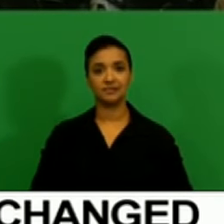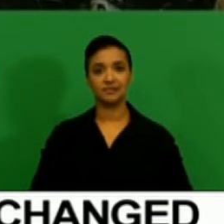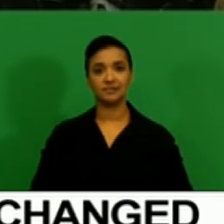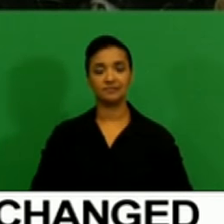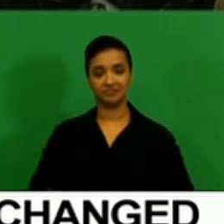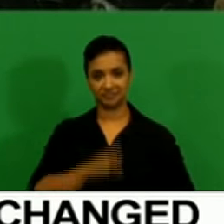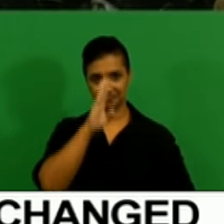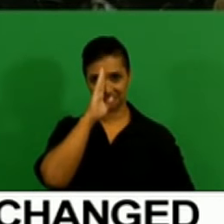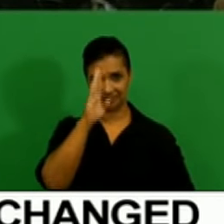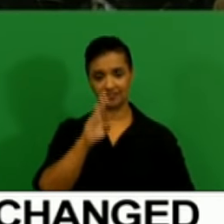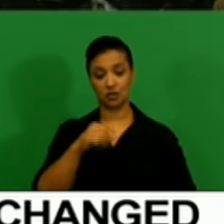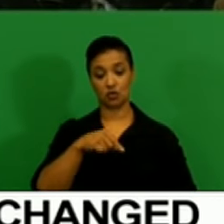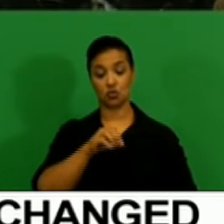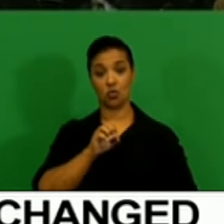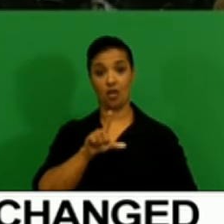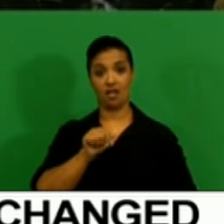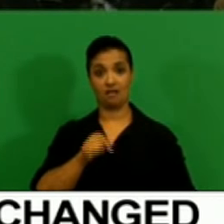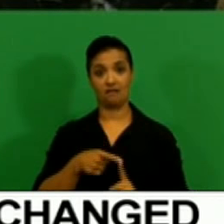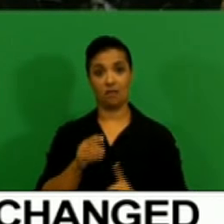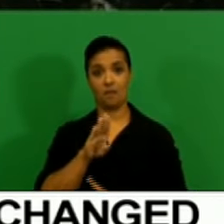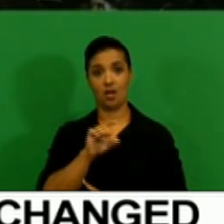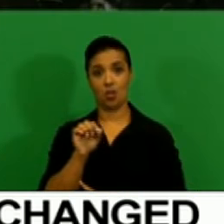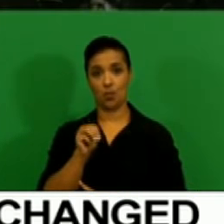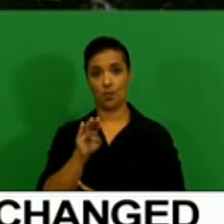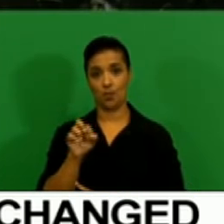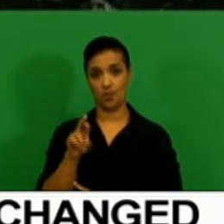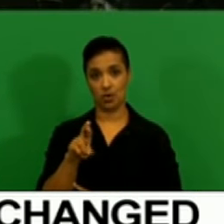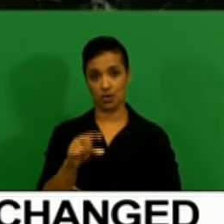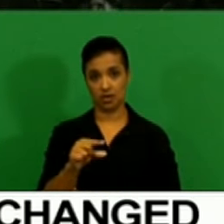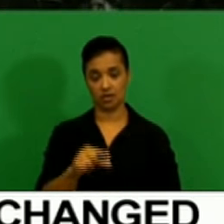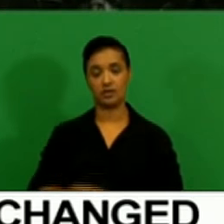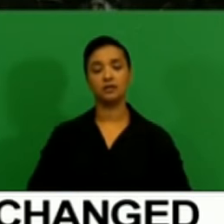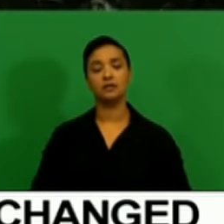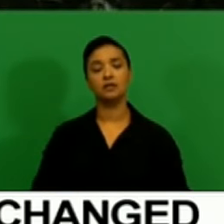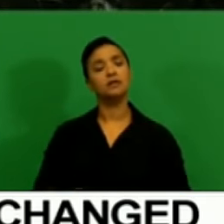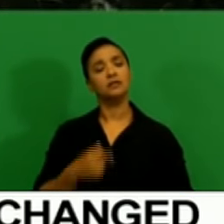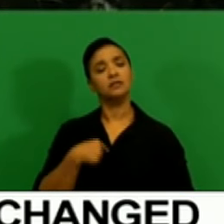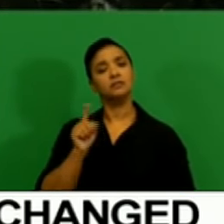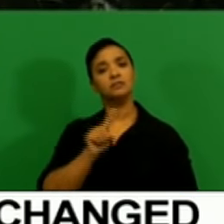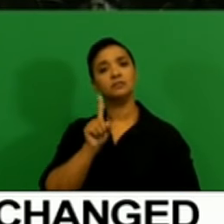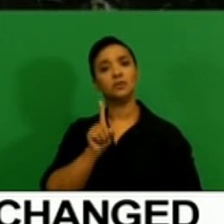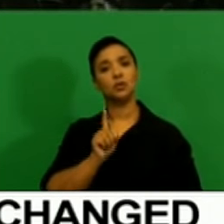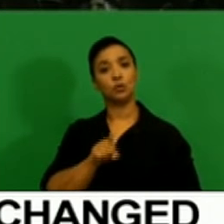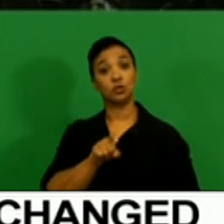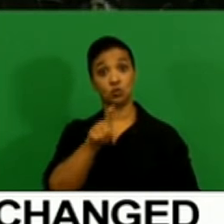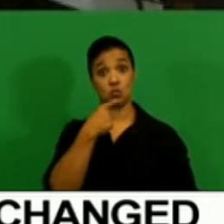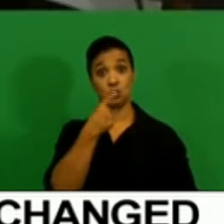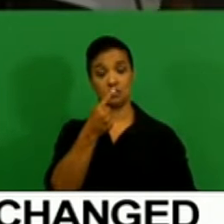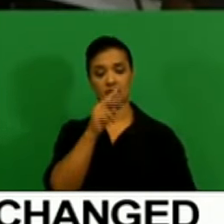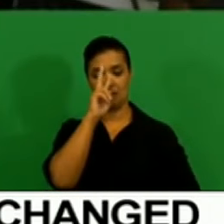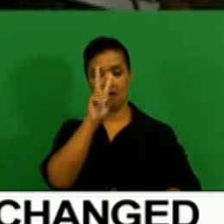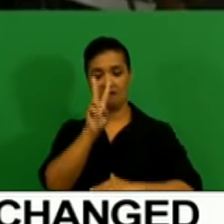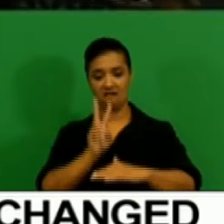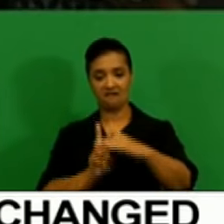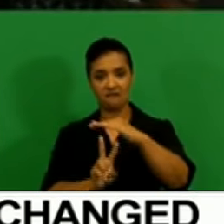Afternoon, Governor. Ola from Bloomberg News. Two maybe just technical questions. I've noticed you've shortened your forecast period. Could you